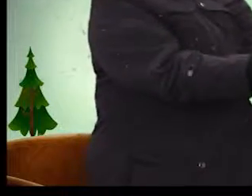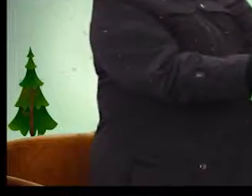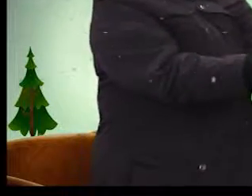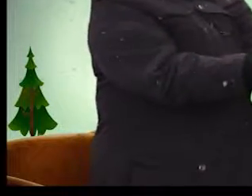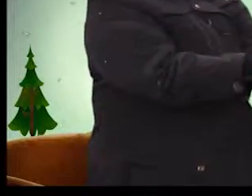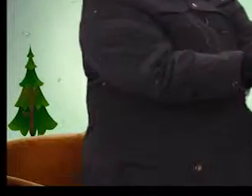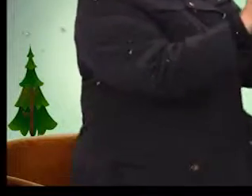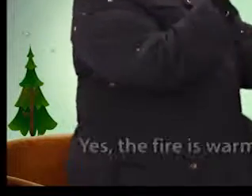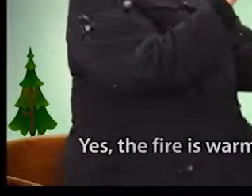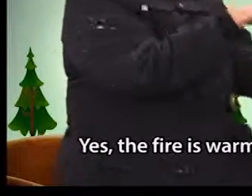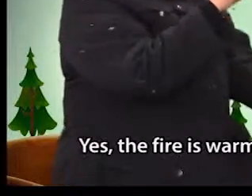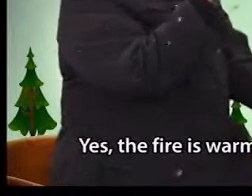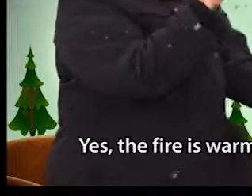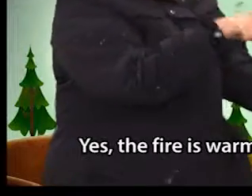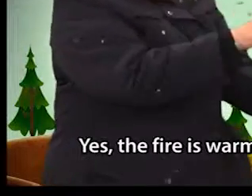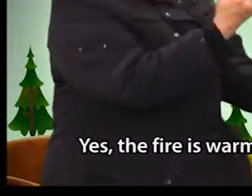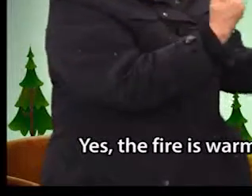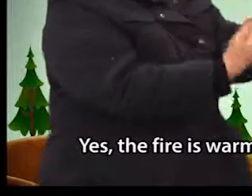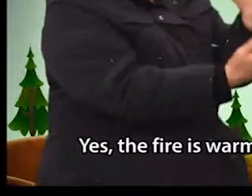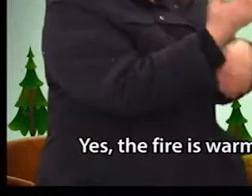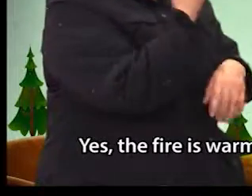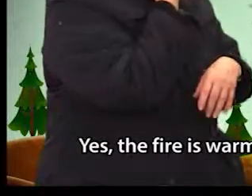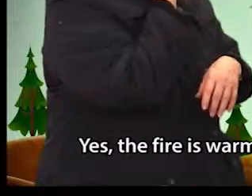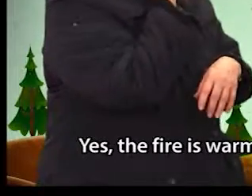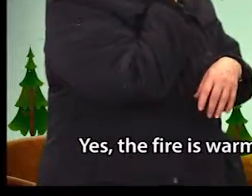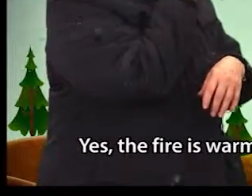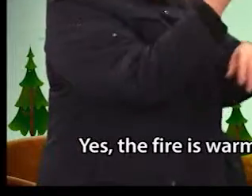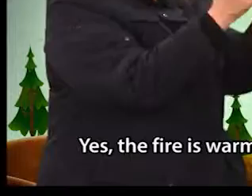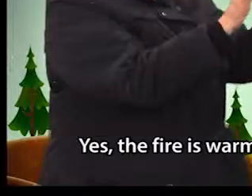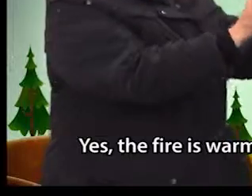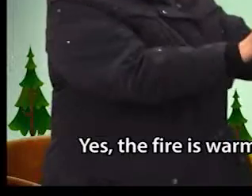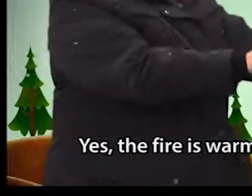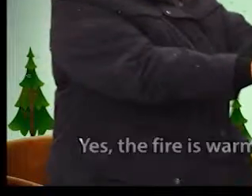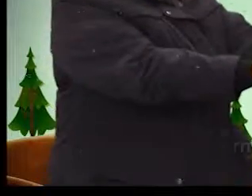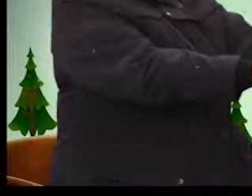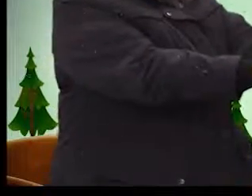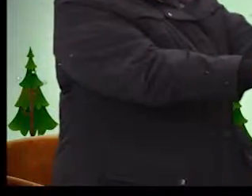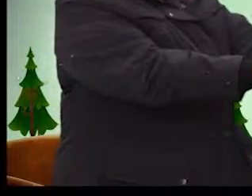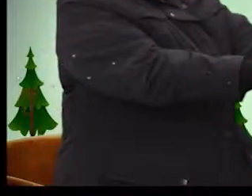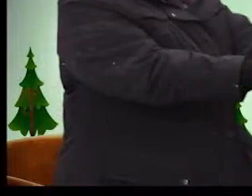Are you warm? Yes. The fire is warm.